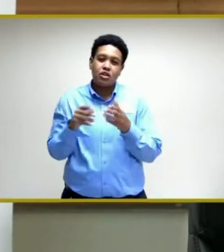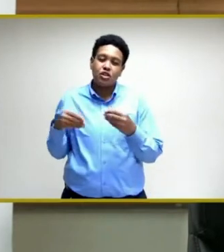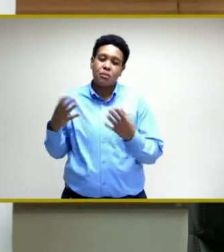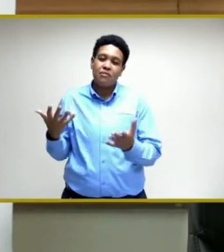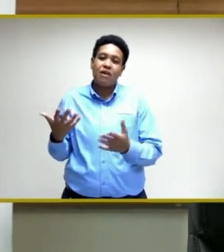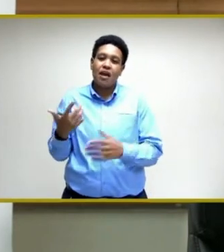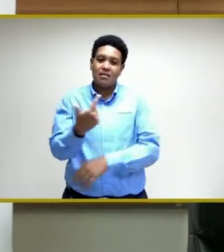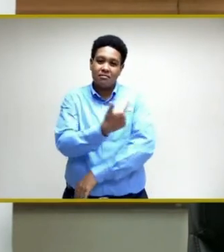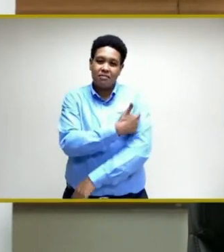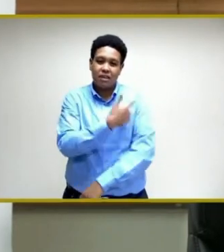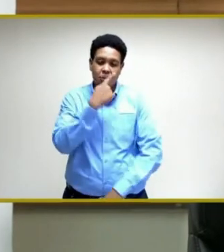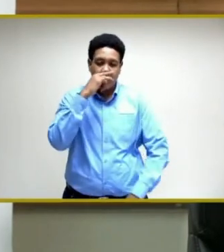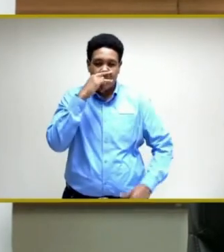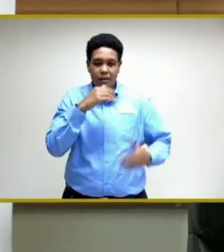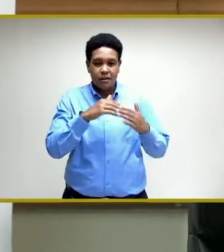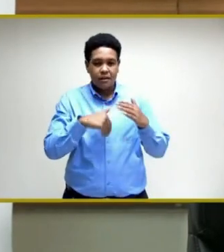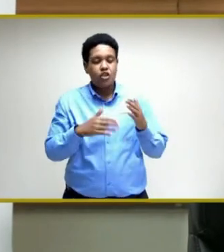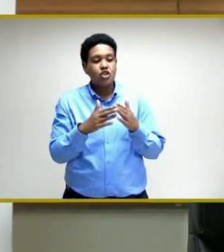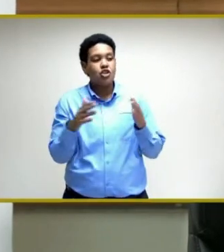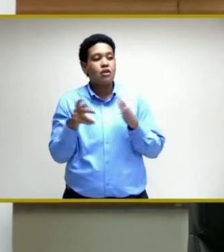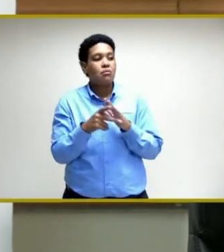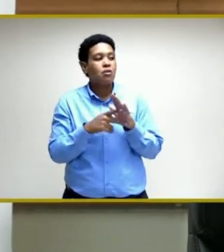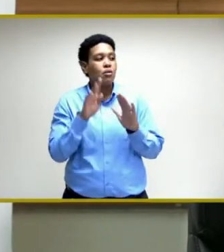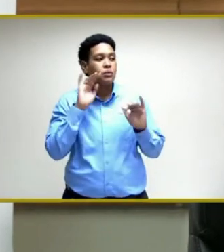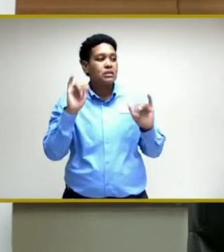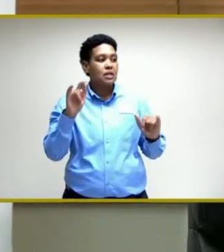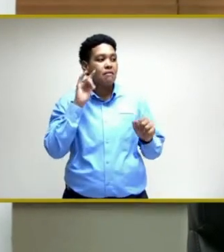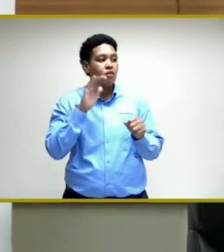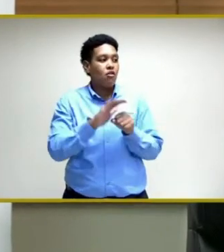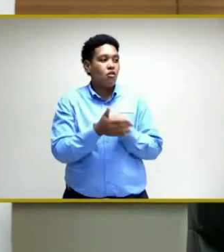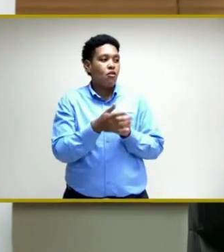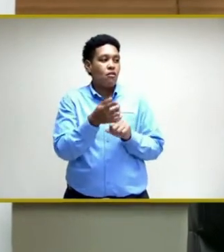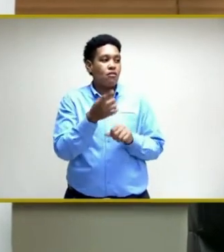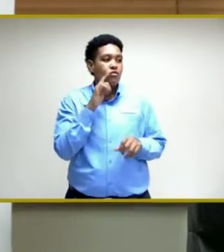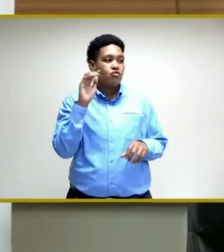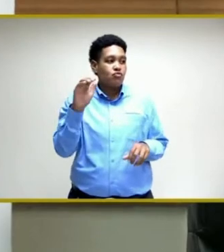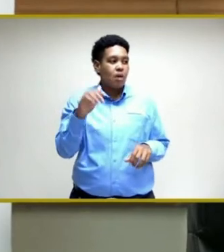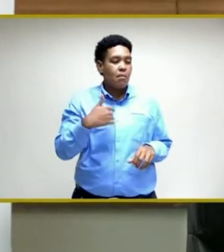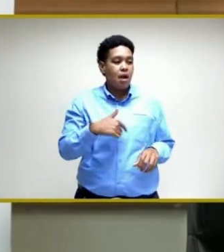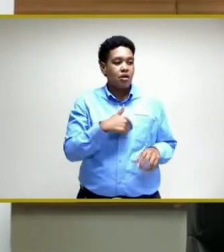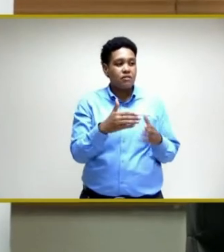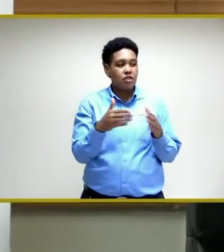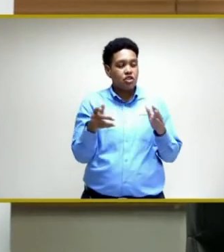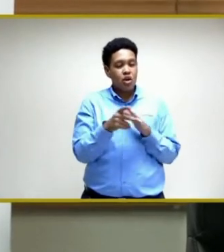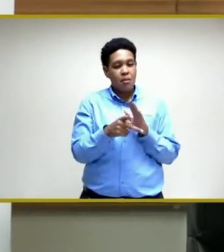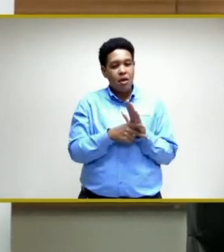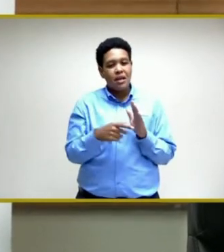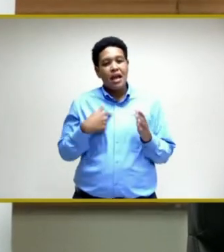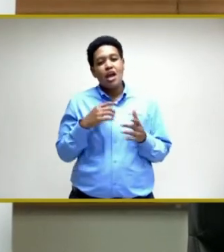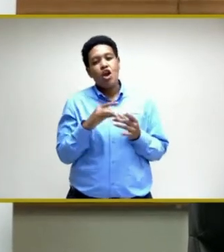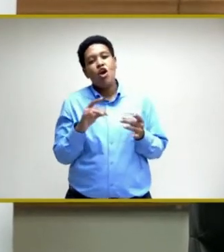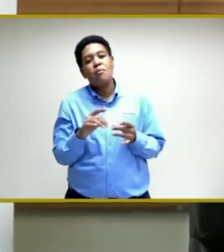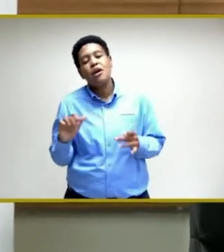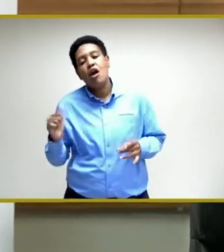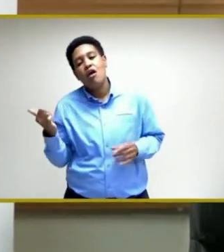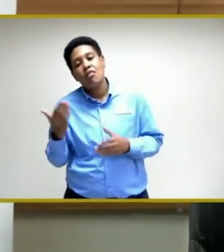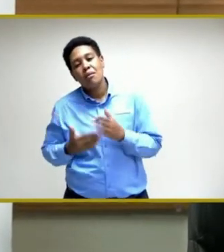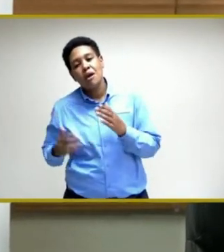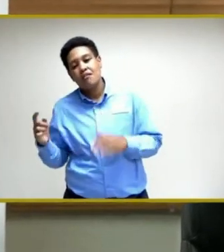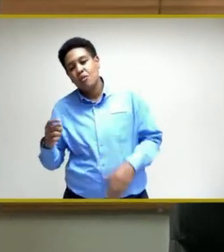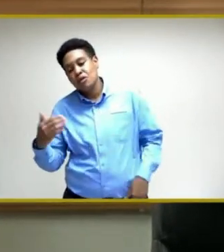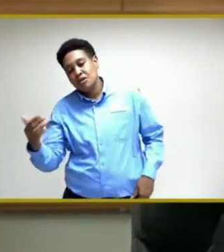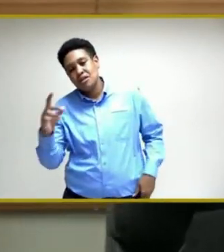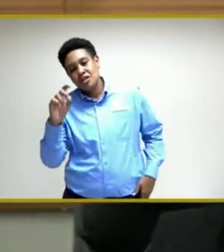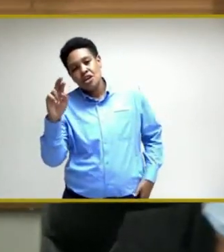policy which is used, and it would be the same for COVID. So just to remind us of that, and then I can comment on the other part of the question.